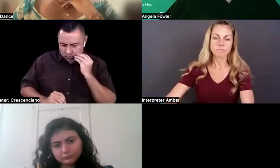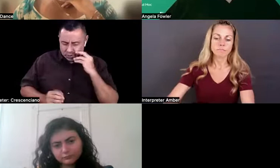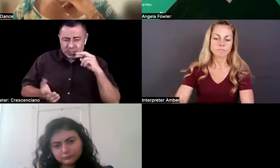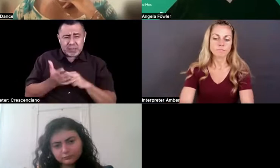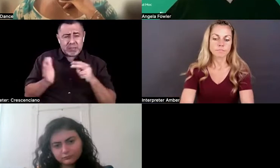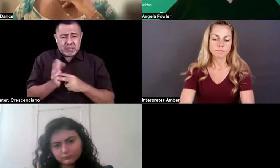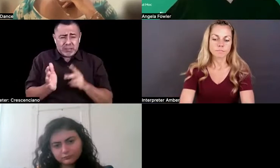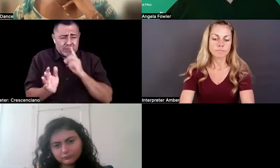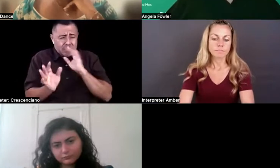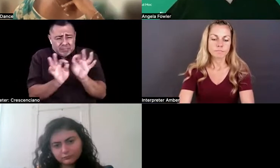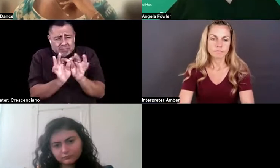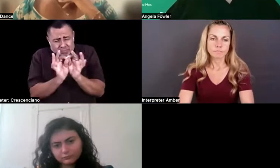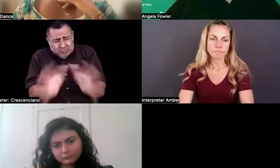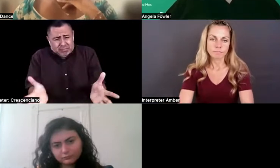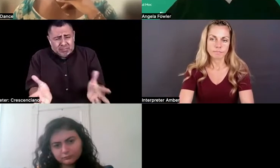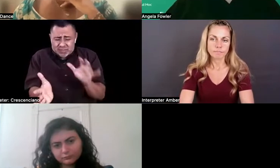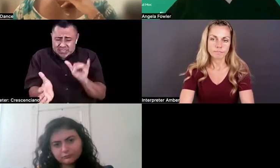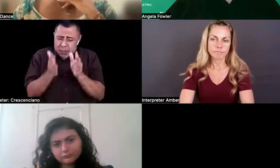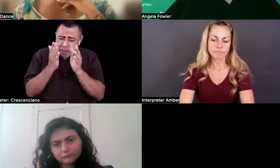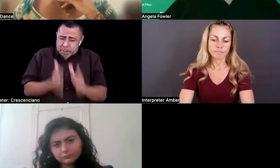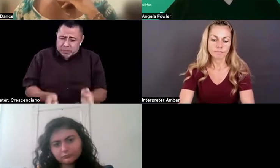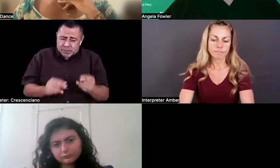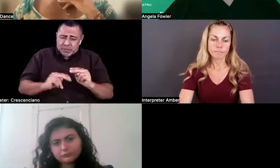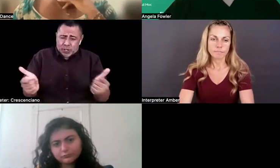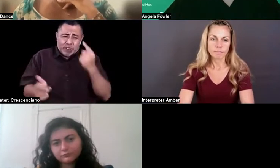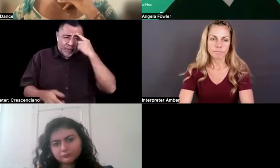us humans with disabilities, because they don't know what they're doing.